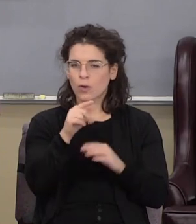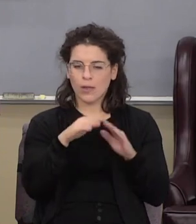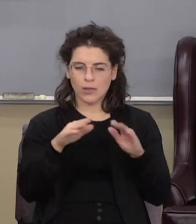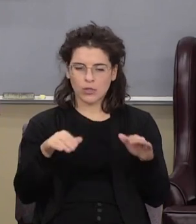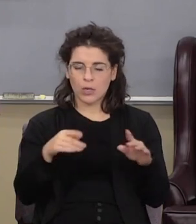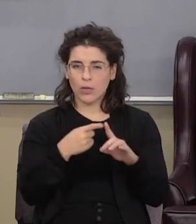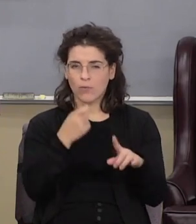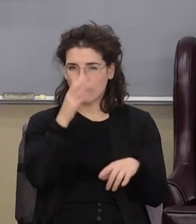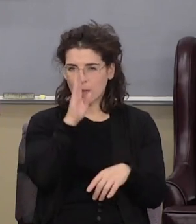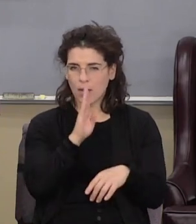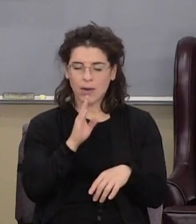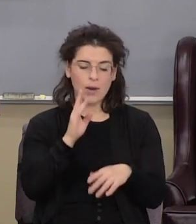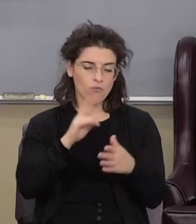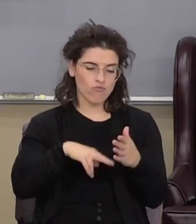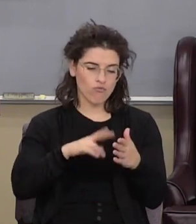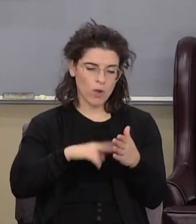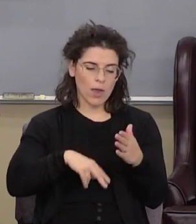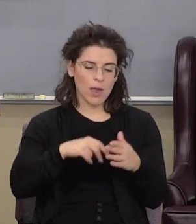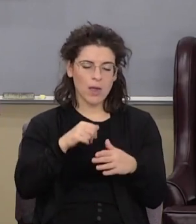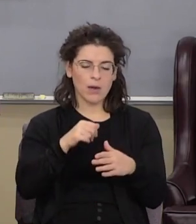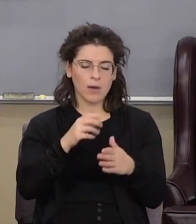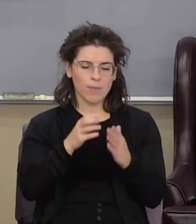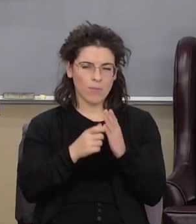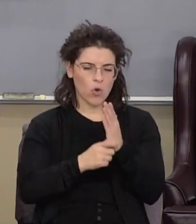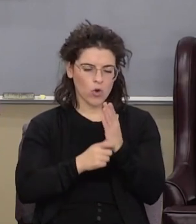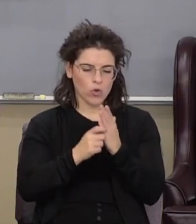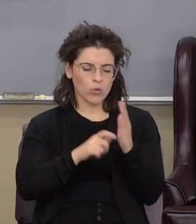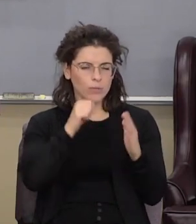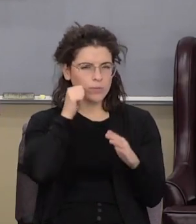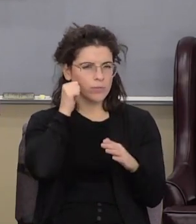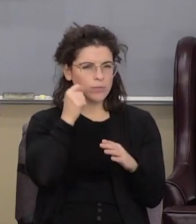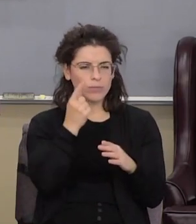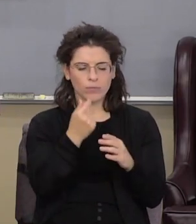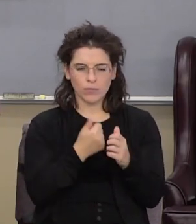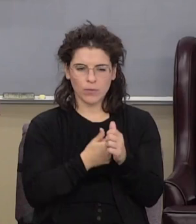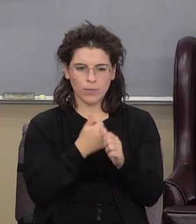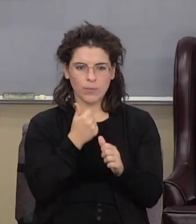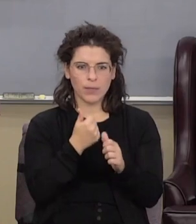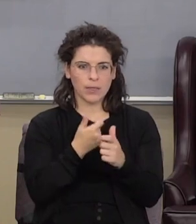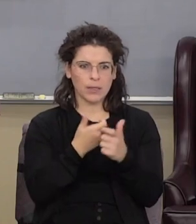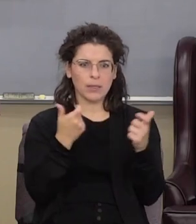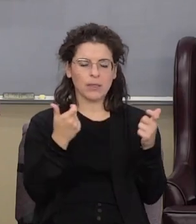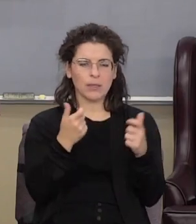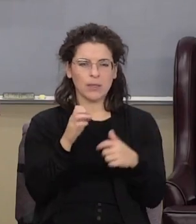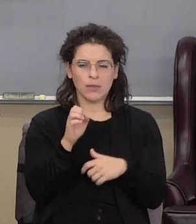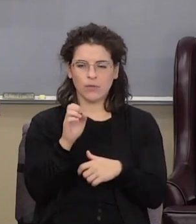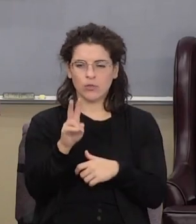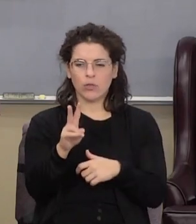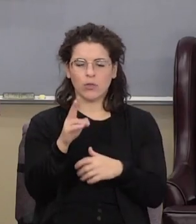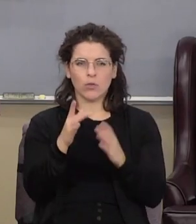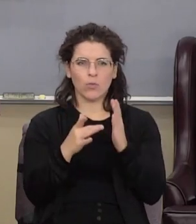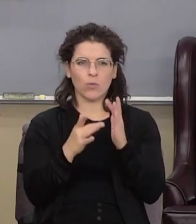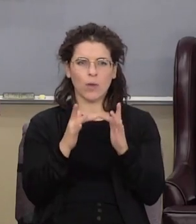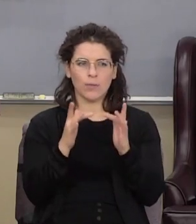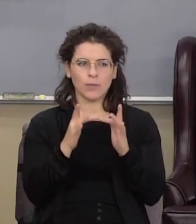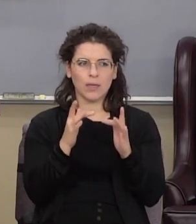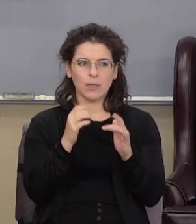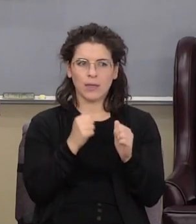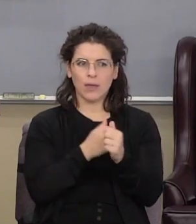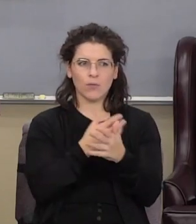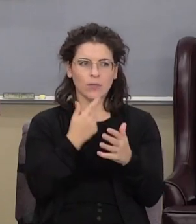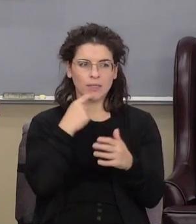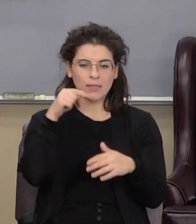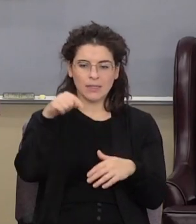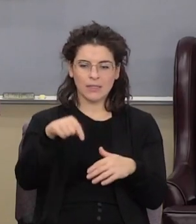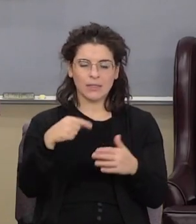I read an article just yesterday on one of the prominent evangelical websites that everyone says this is the